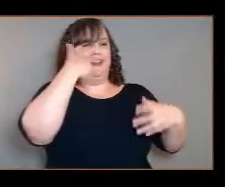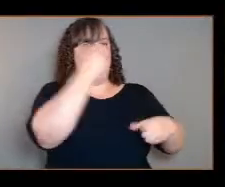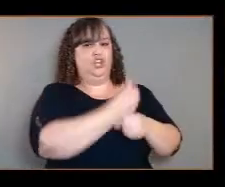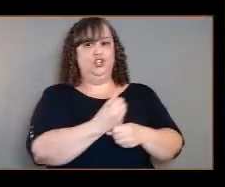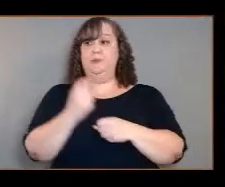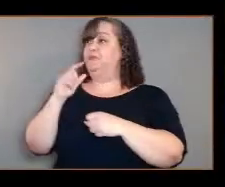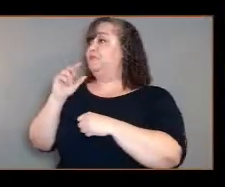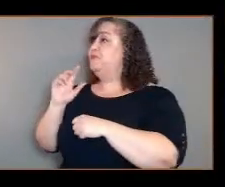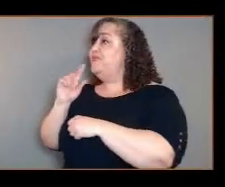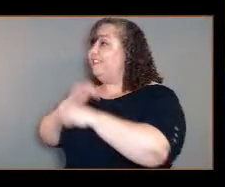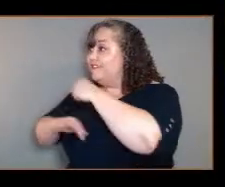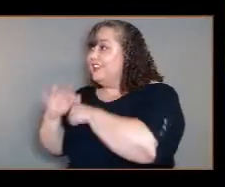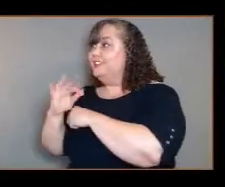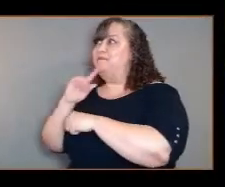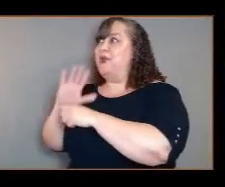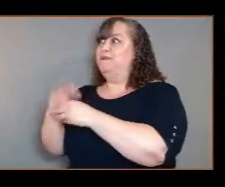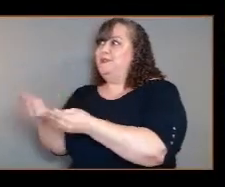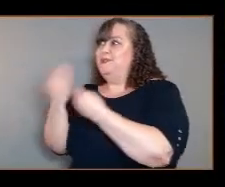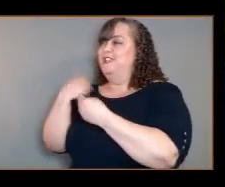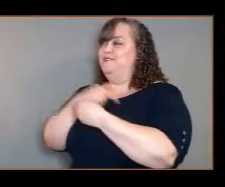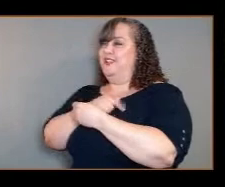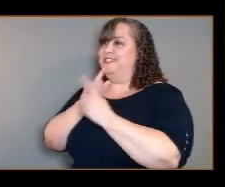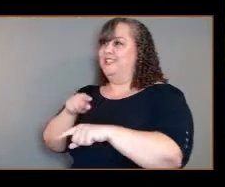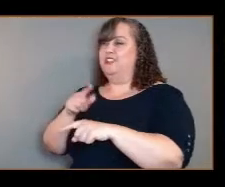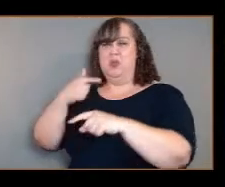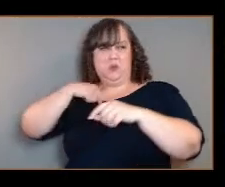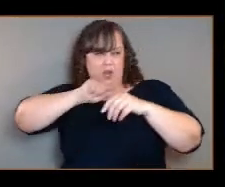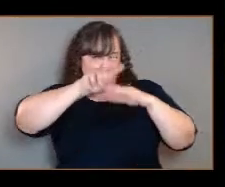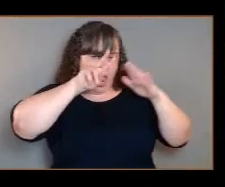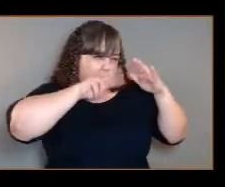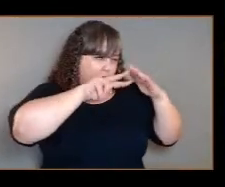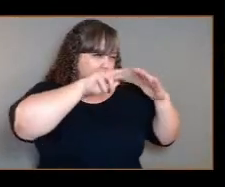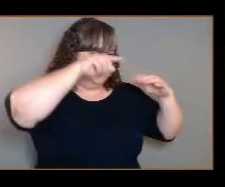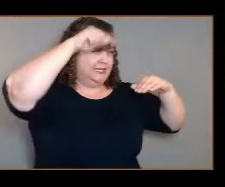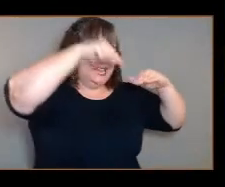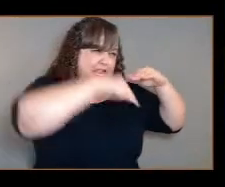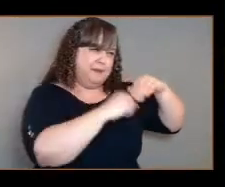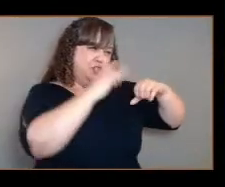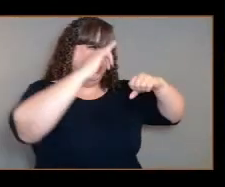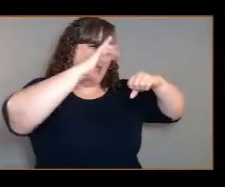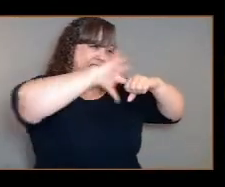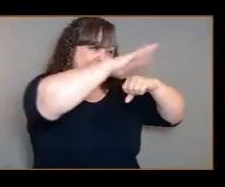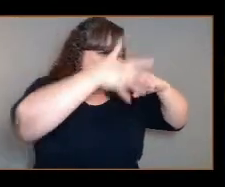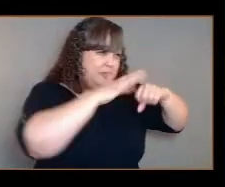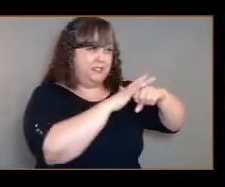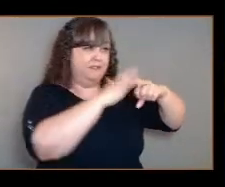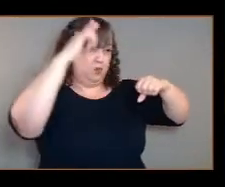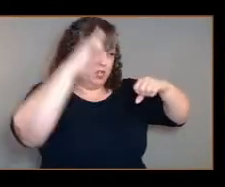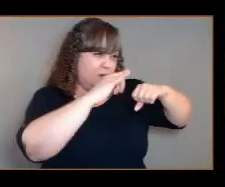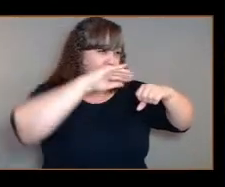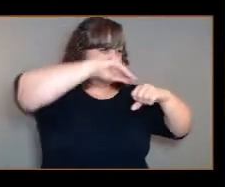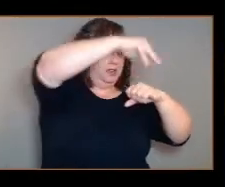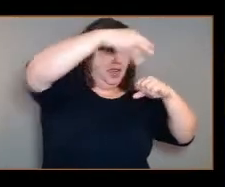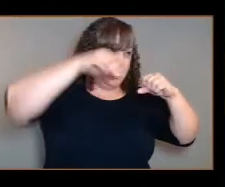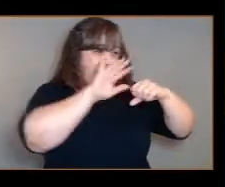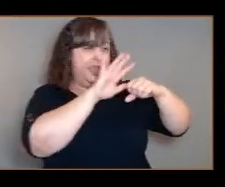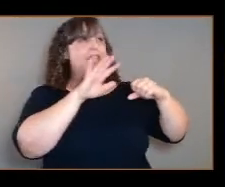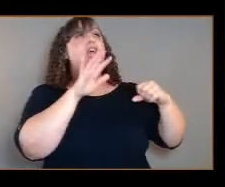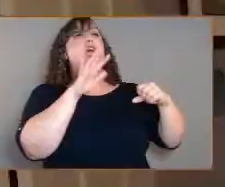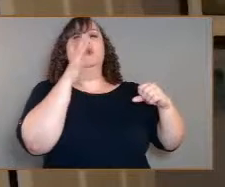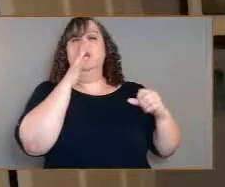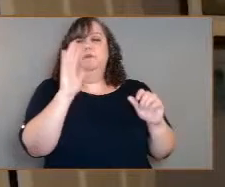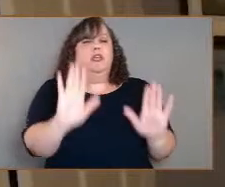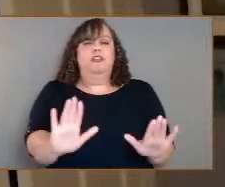We're going deep into the atmosphere, learning about the atmosphere. We're going into orbit to get some long-term images and this should be a fantastic